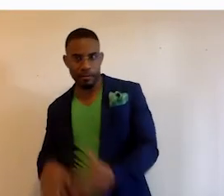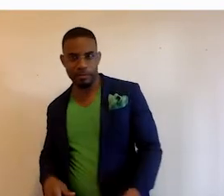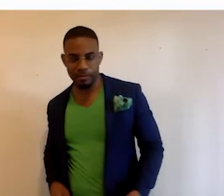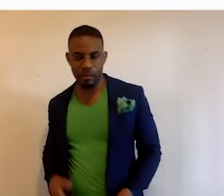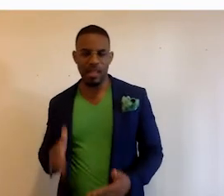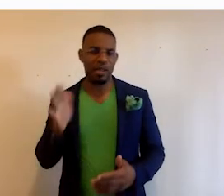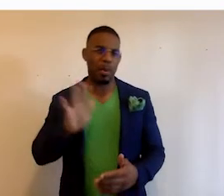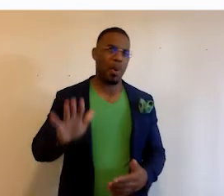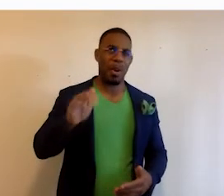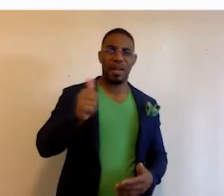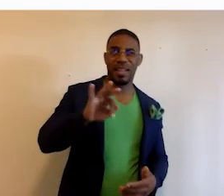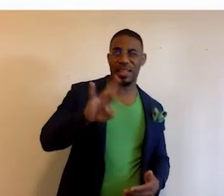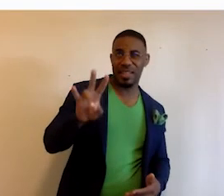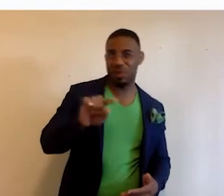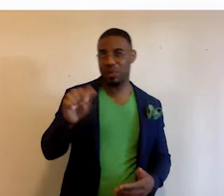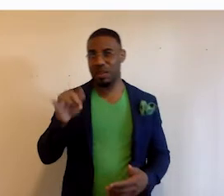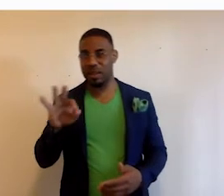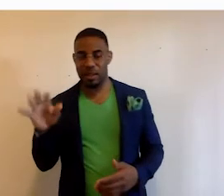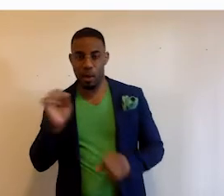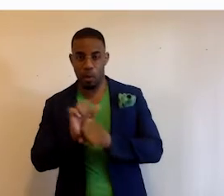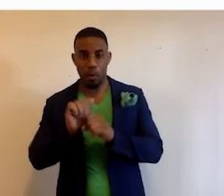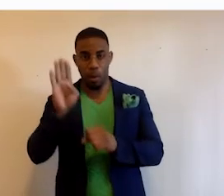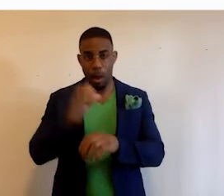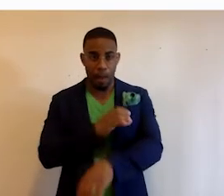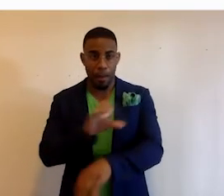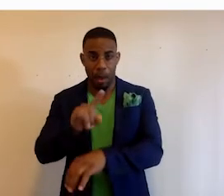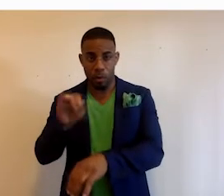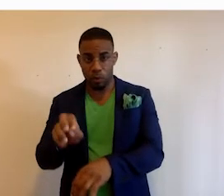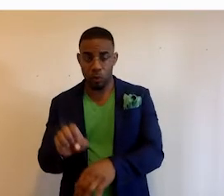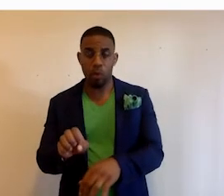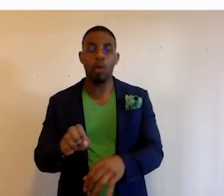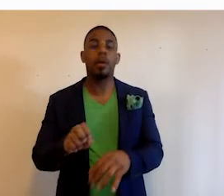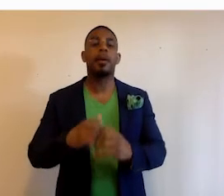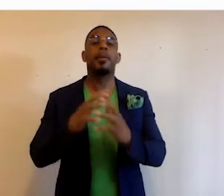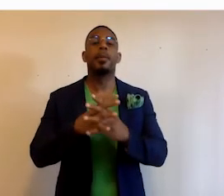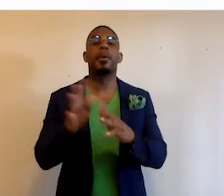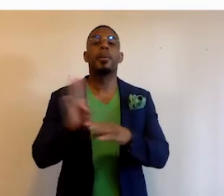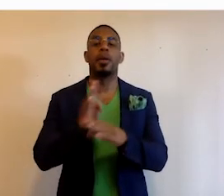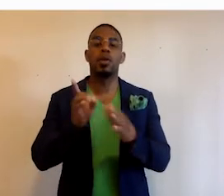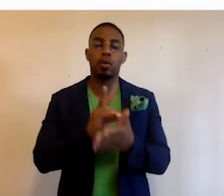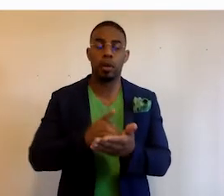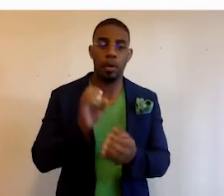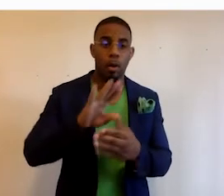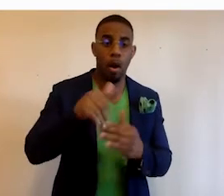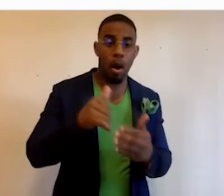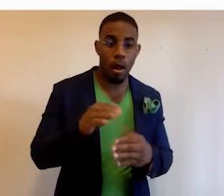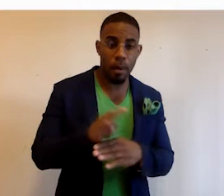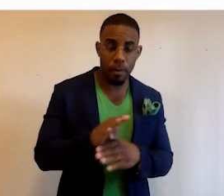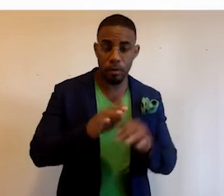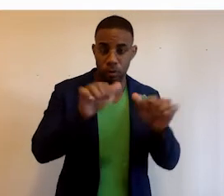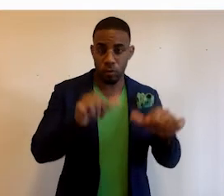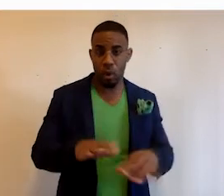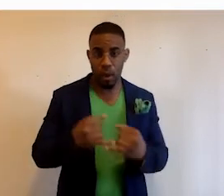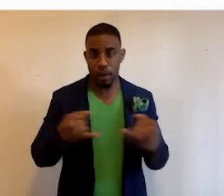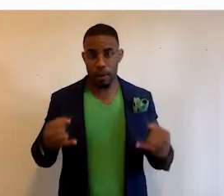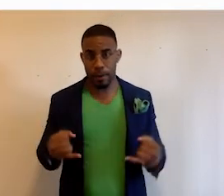Somewhere around 97 to 99, I worked with Boston's Empowerment Zone and built a business directory to put all the Boston Empowerment Zone businesses